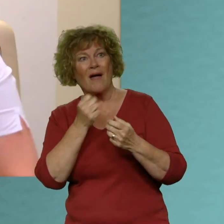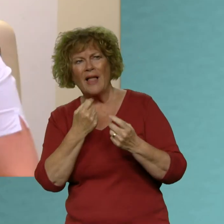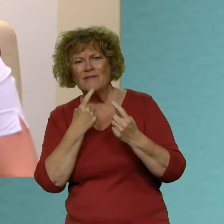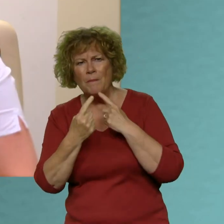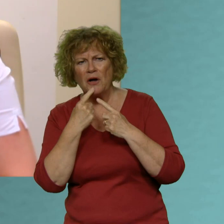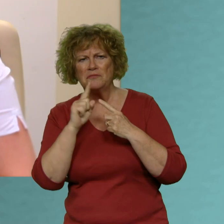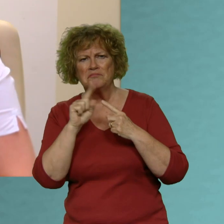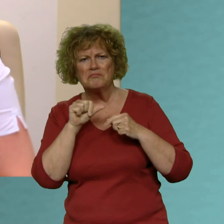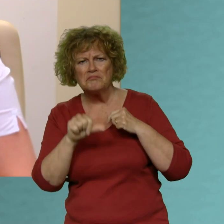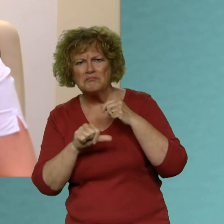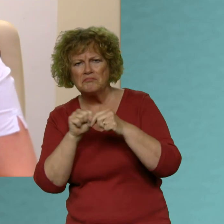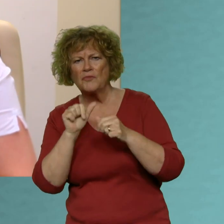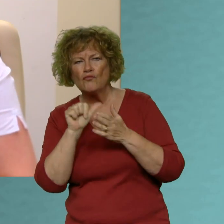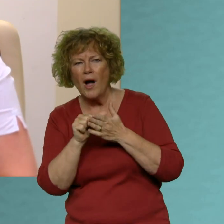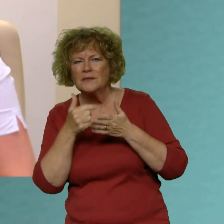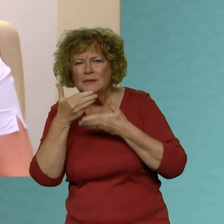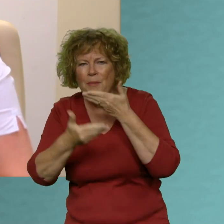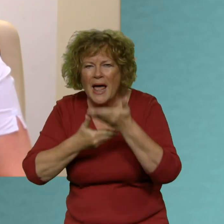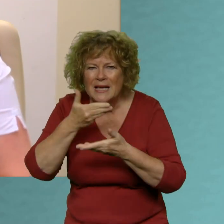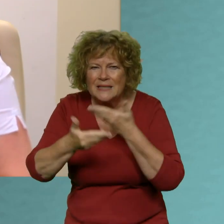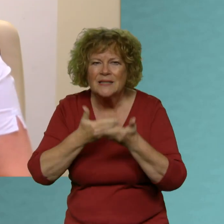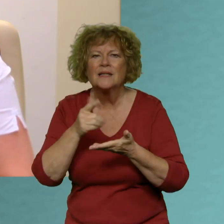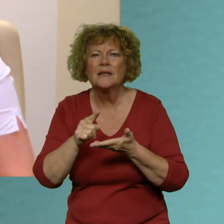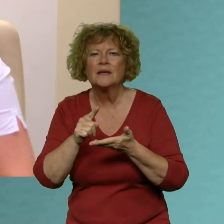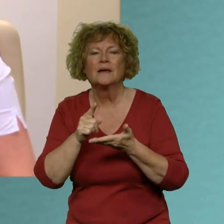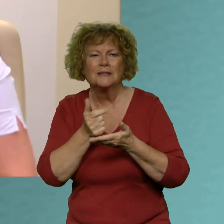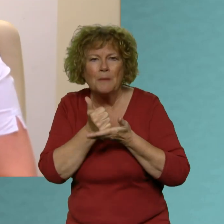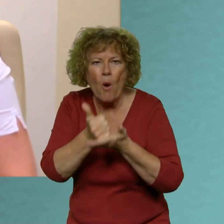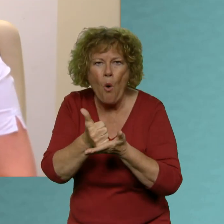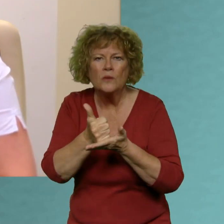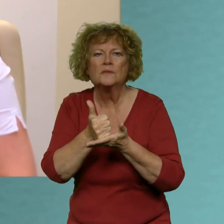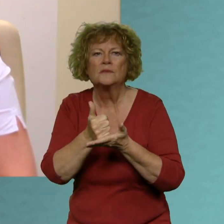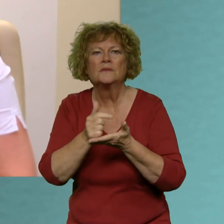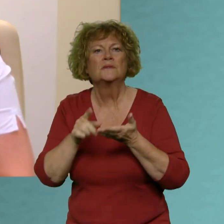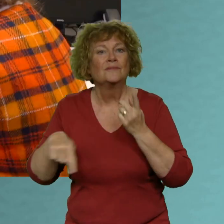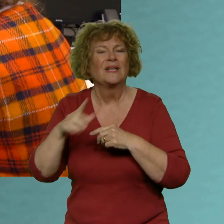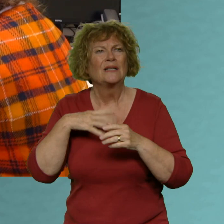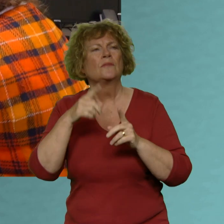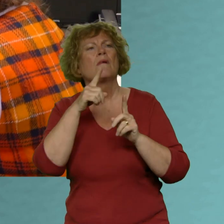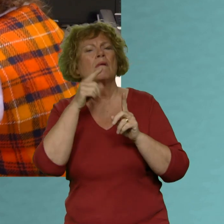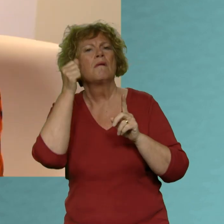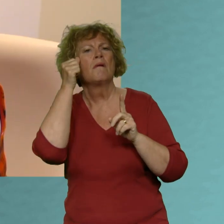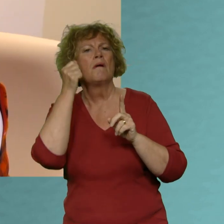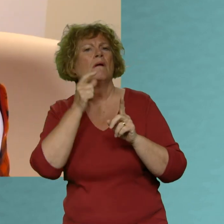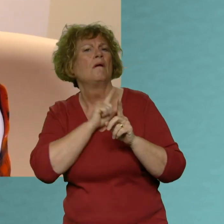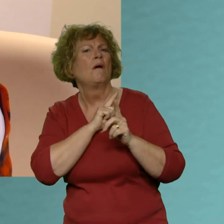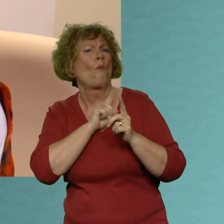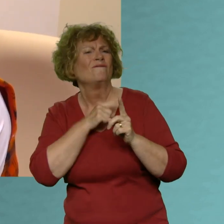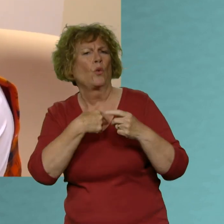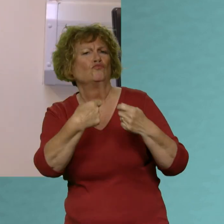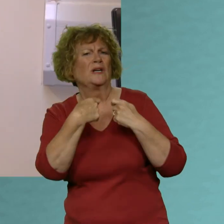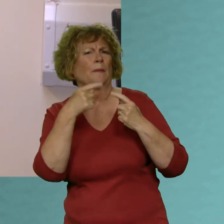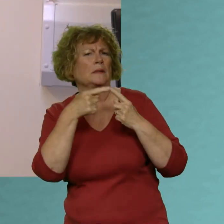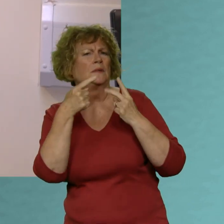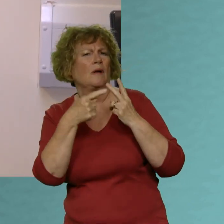with additional needs receive the appropriate level of information and support that they need to understand our reasons for treatments and